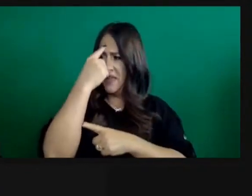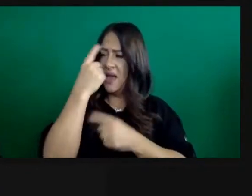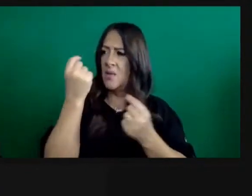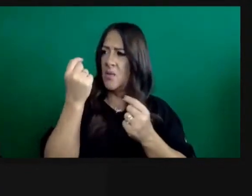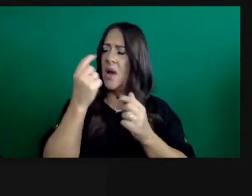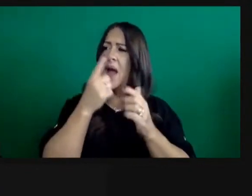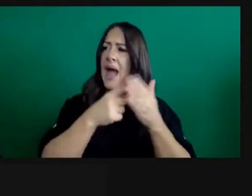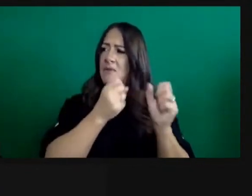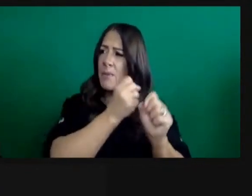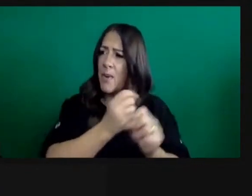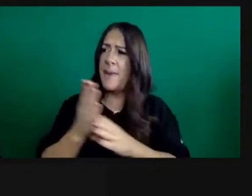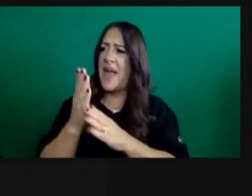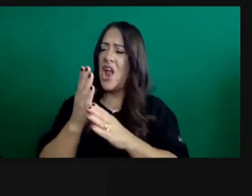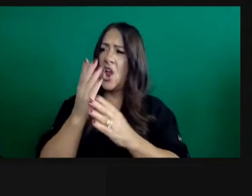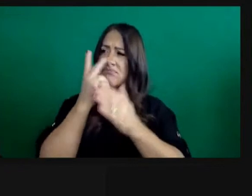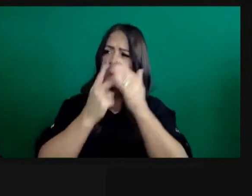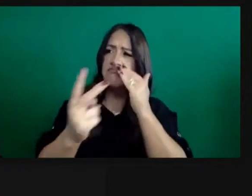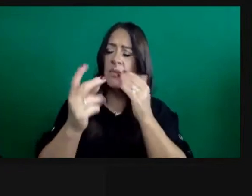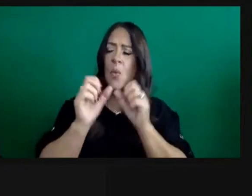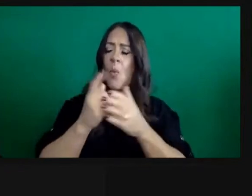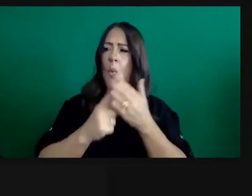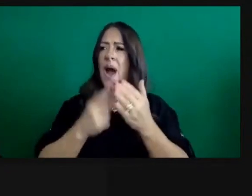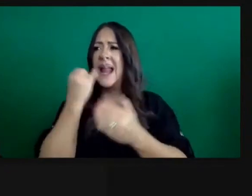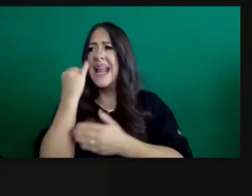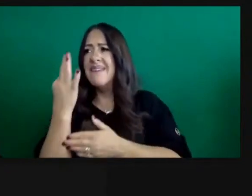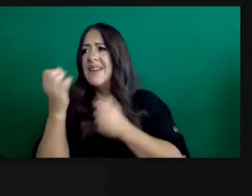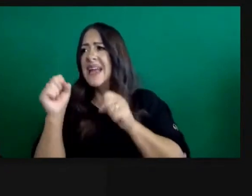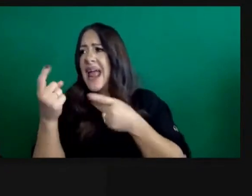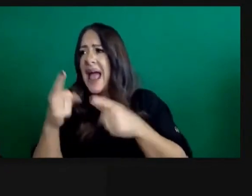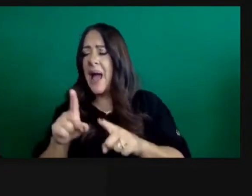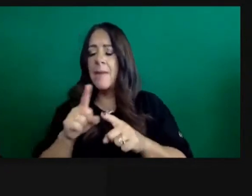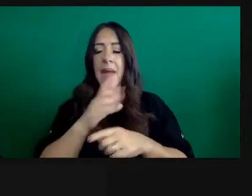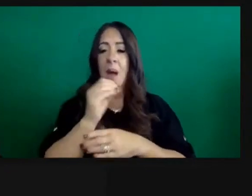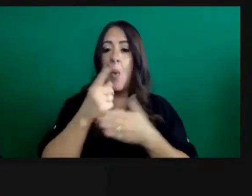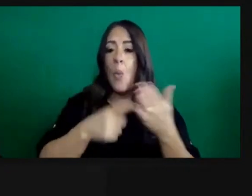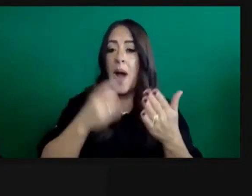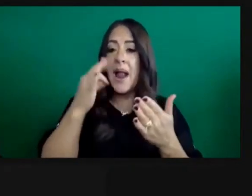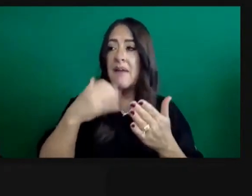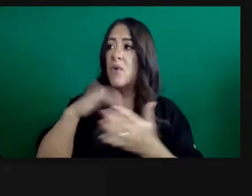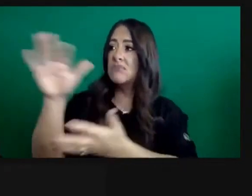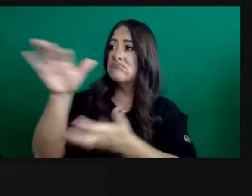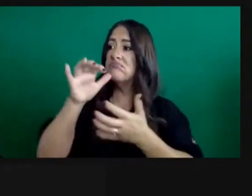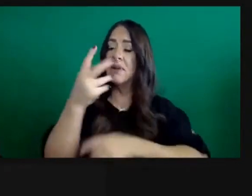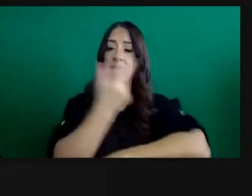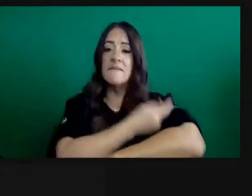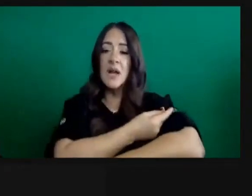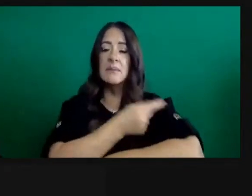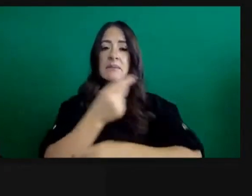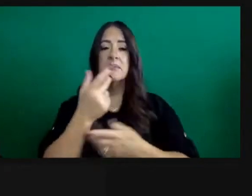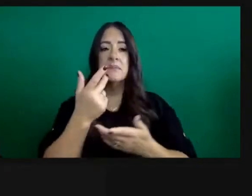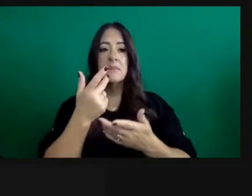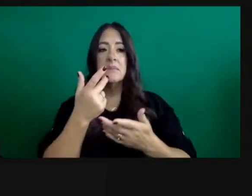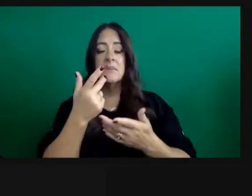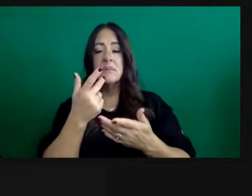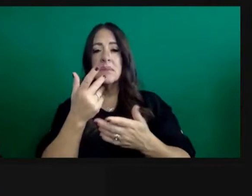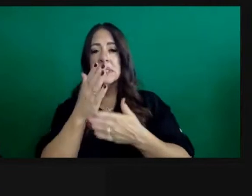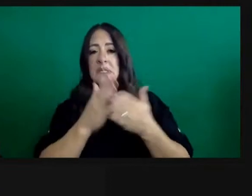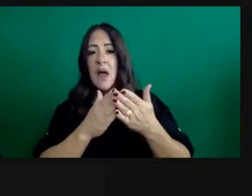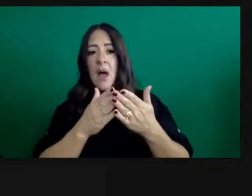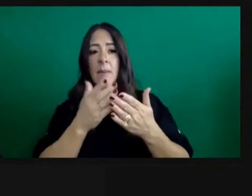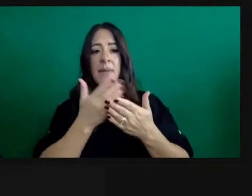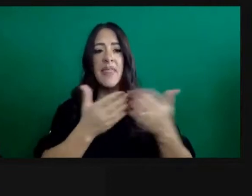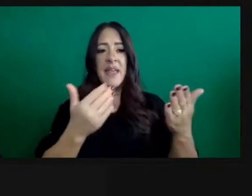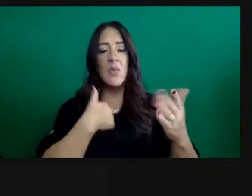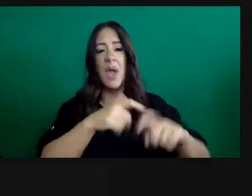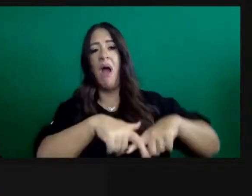wide scale distribution of the vaccines that we do bring back certain things that we've had to defer for quite some